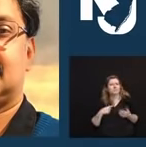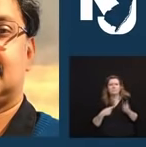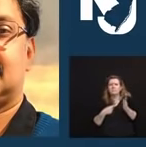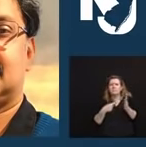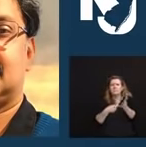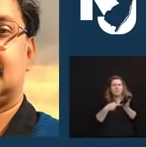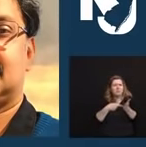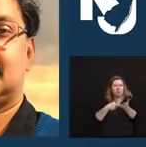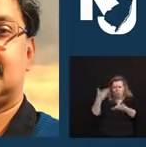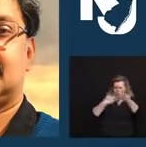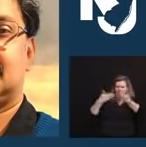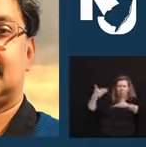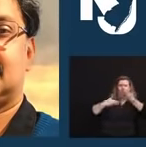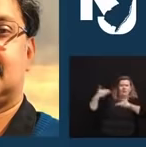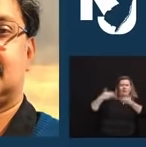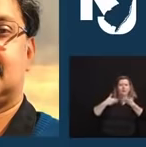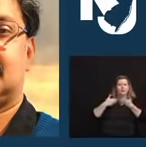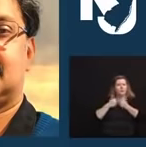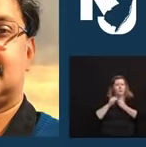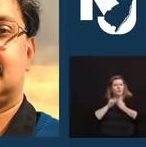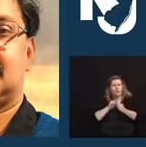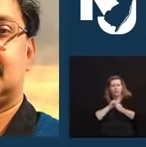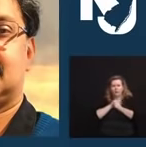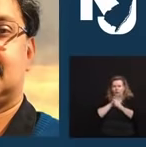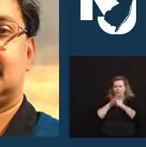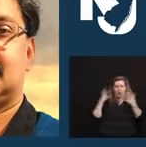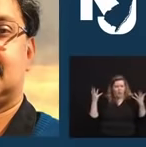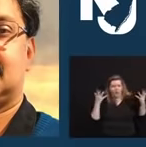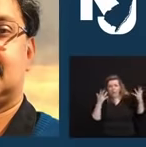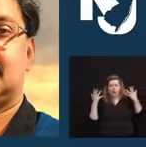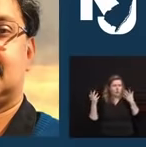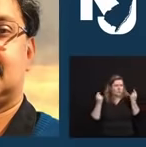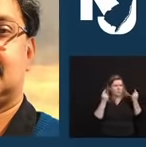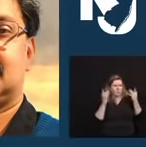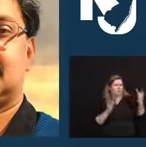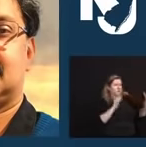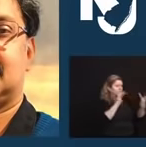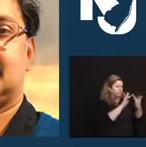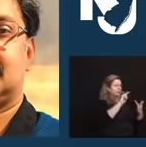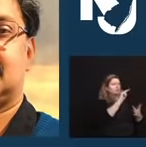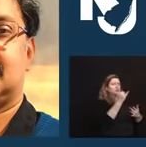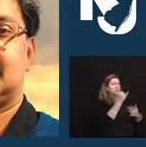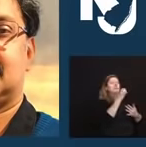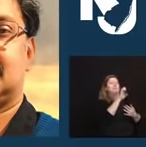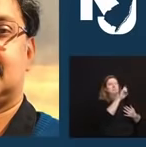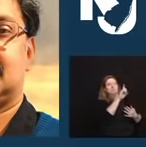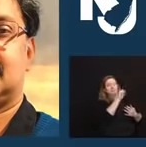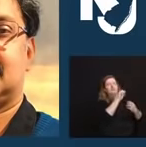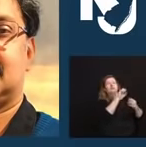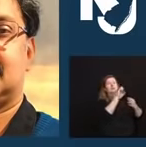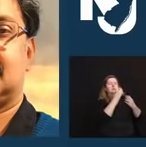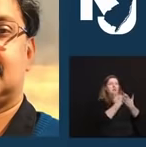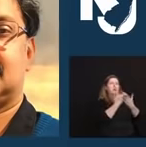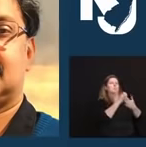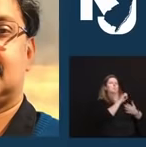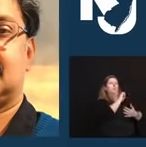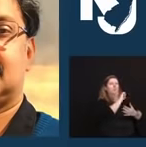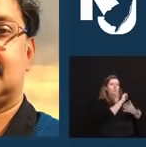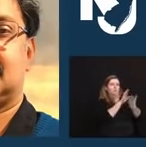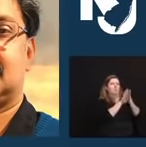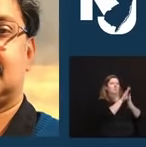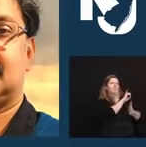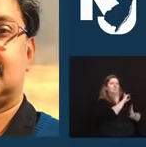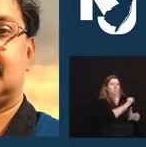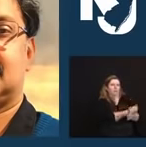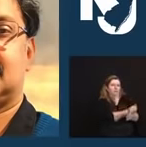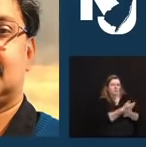Kochi. However, by reaching out to the New Jersey Economic Development Authority, Jebu has been able to receive a pandemic relief grant to pay the